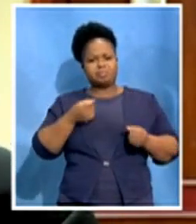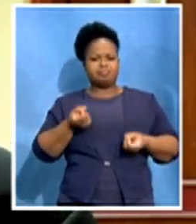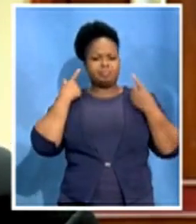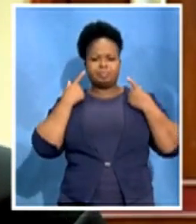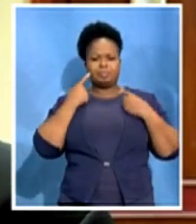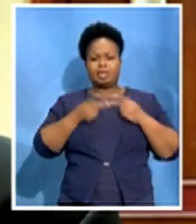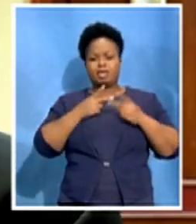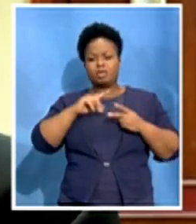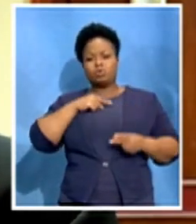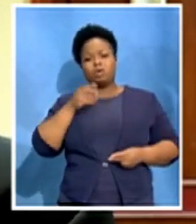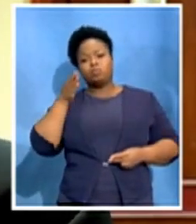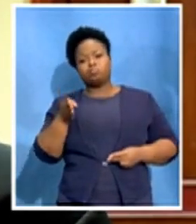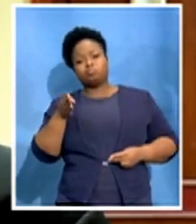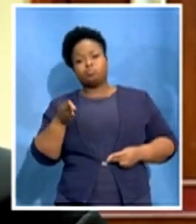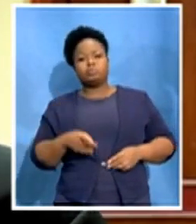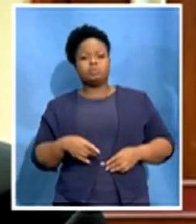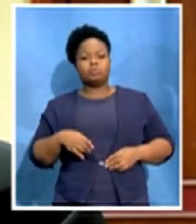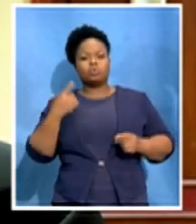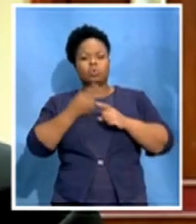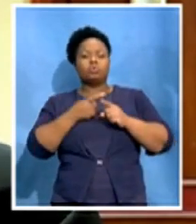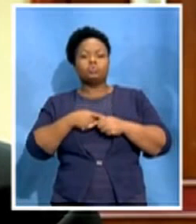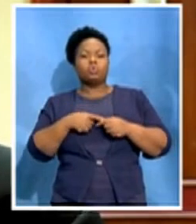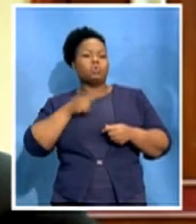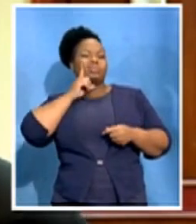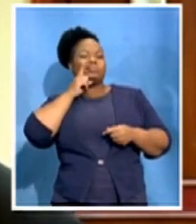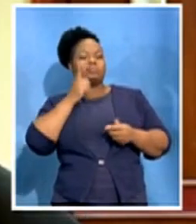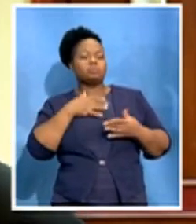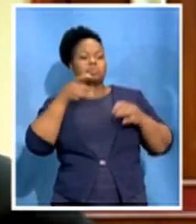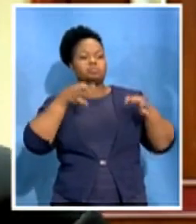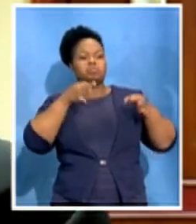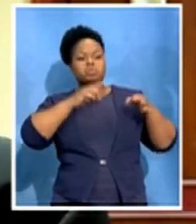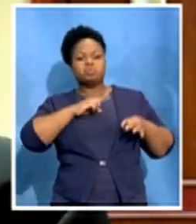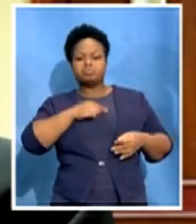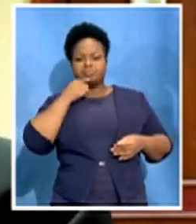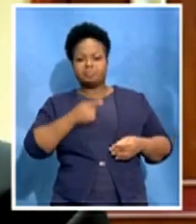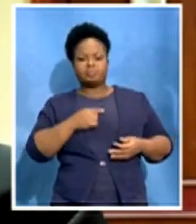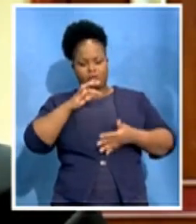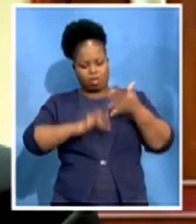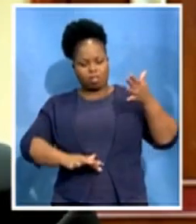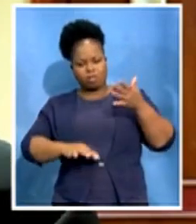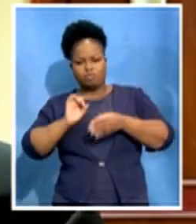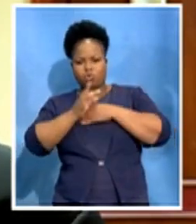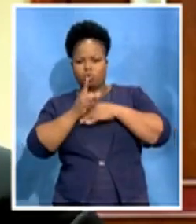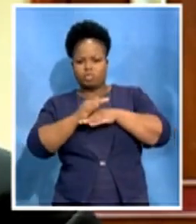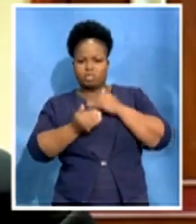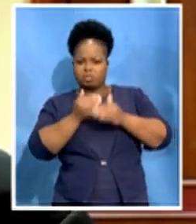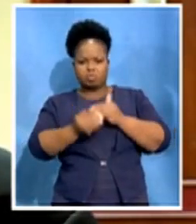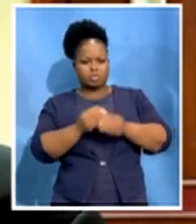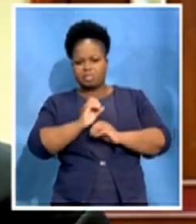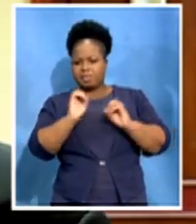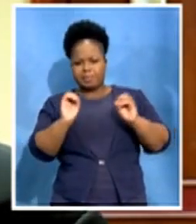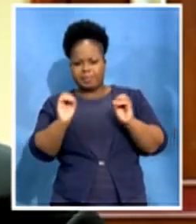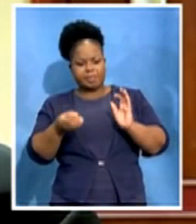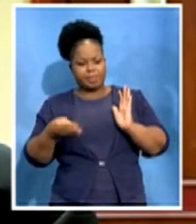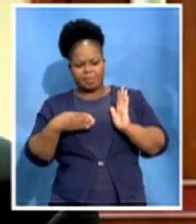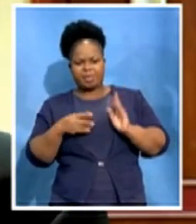through the judgment that we did not put the entire consultation process and all of those minutes which we did request from the SABC and they